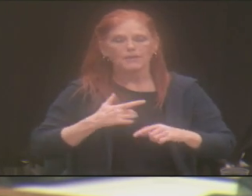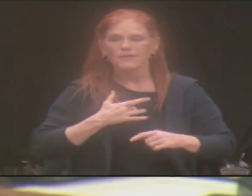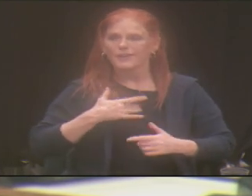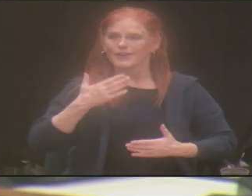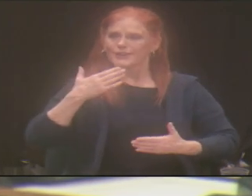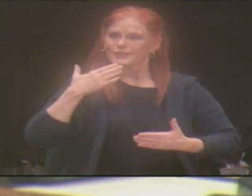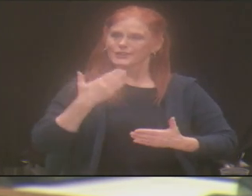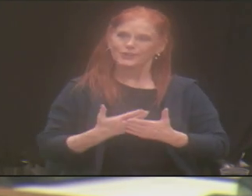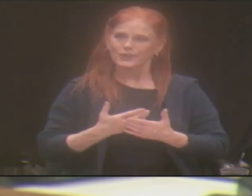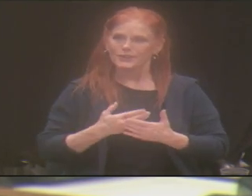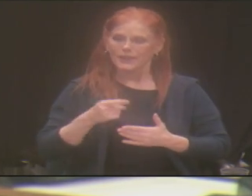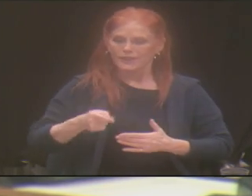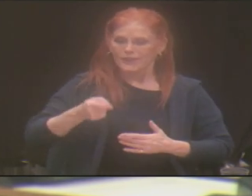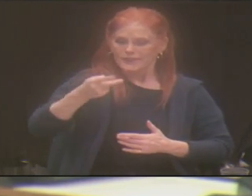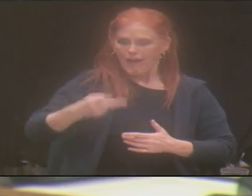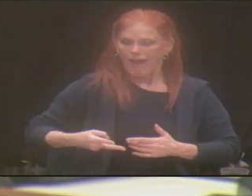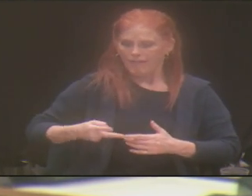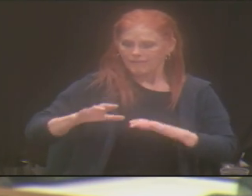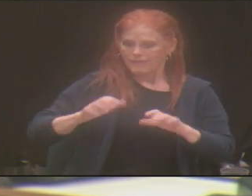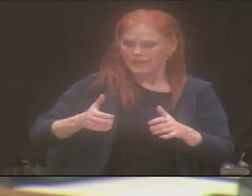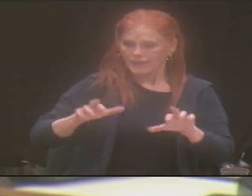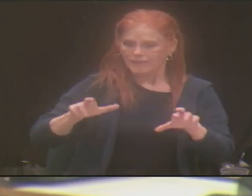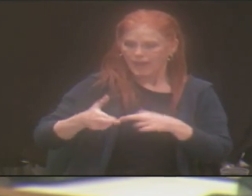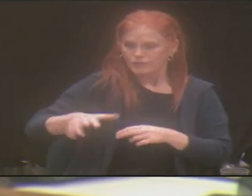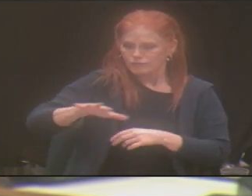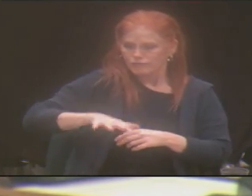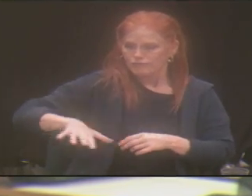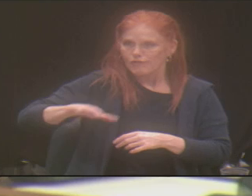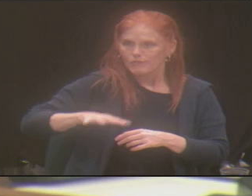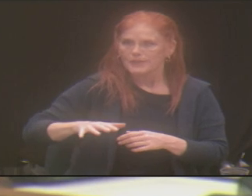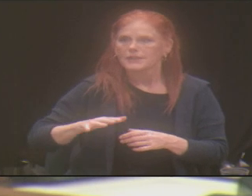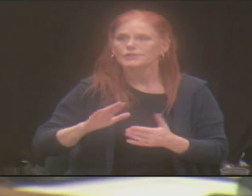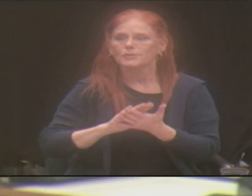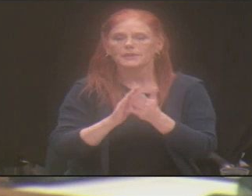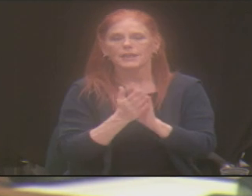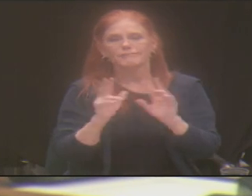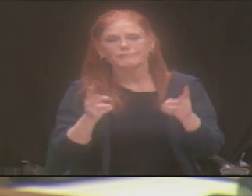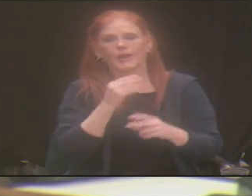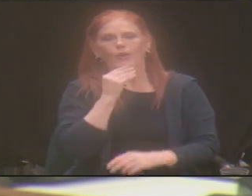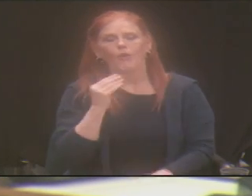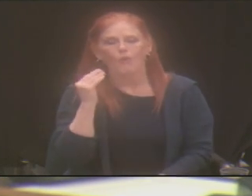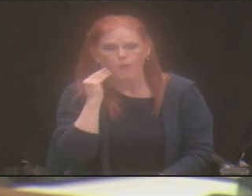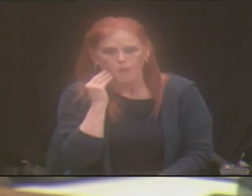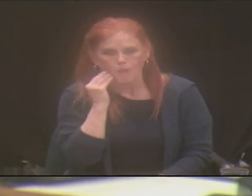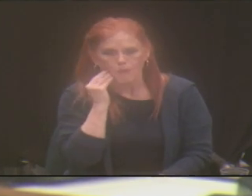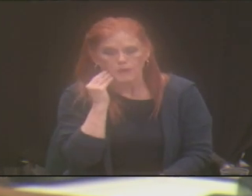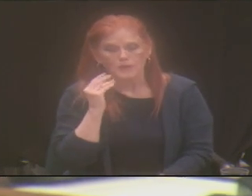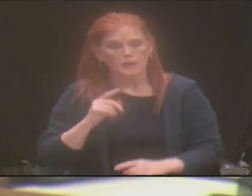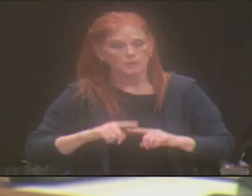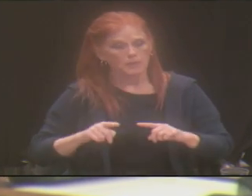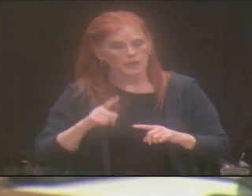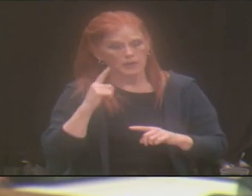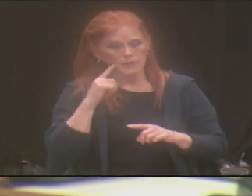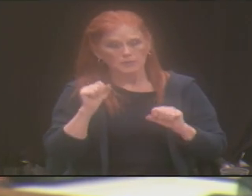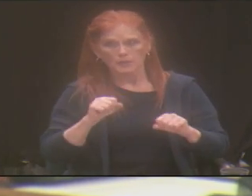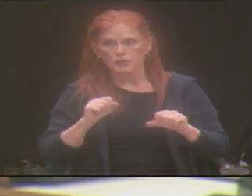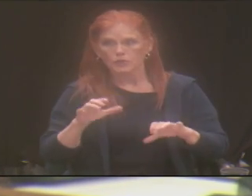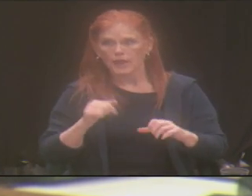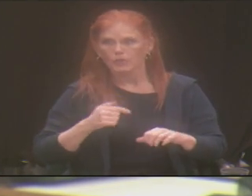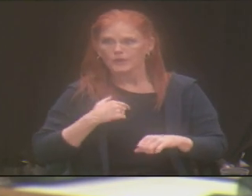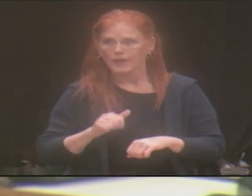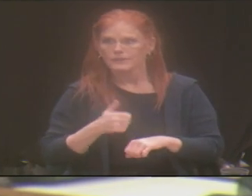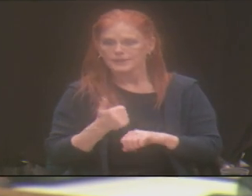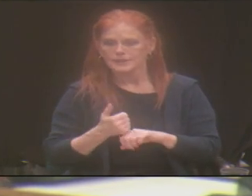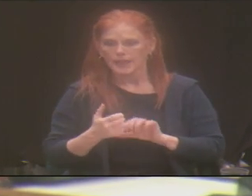half of a classroom. We want to create homes. And in order to do that, we need to build connections,